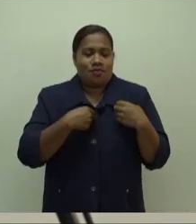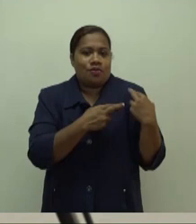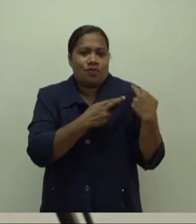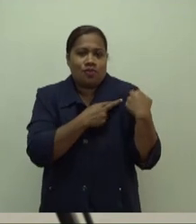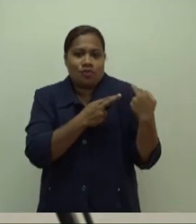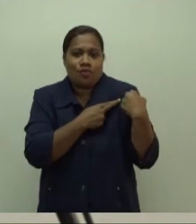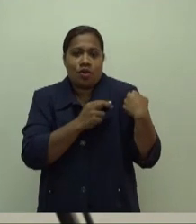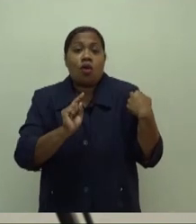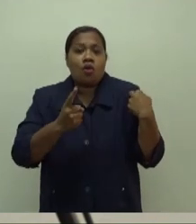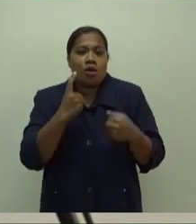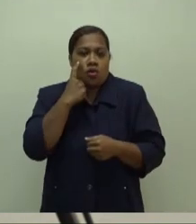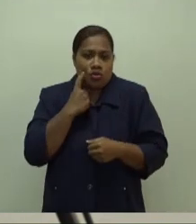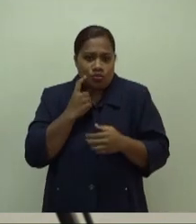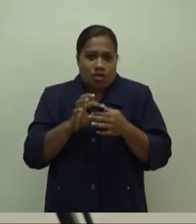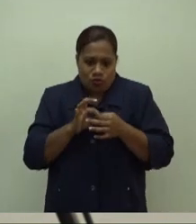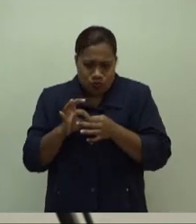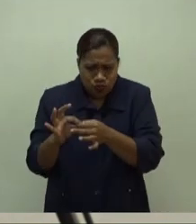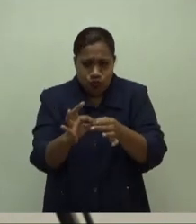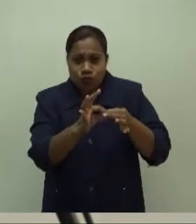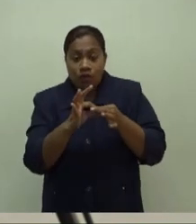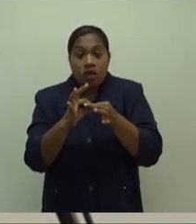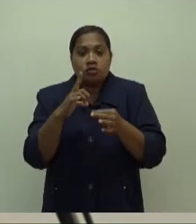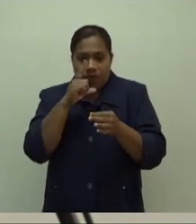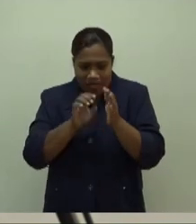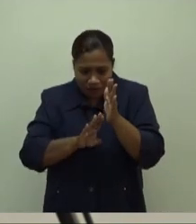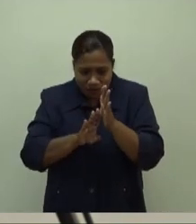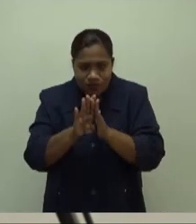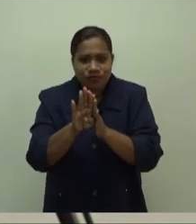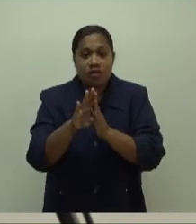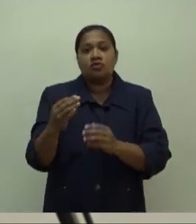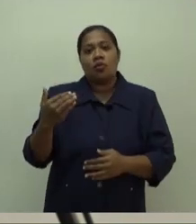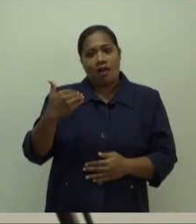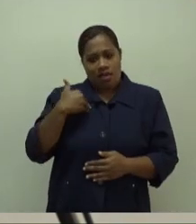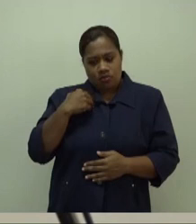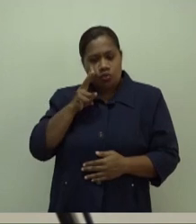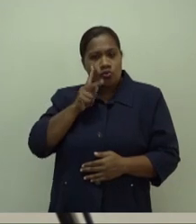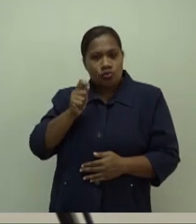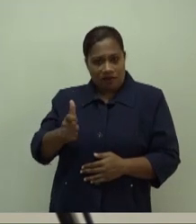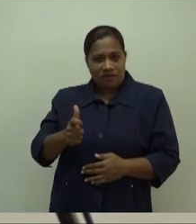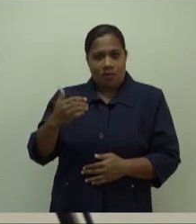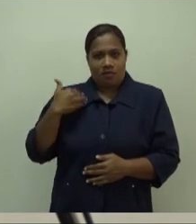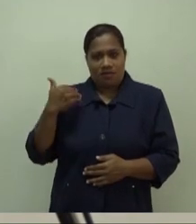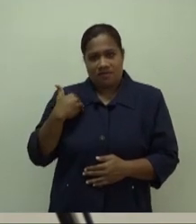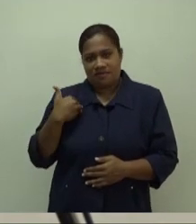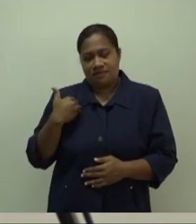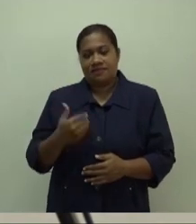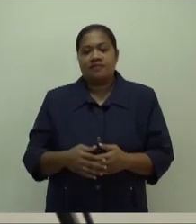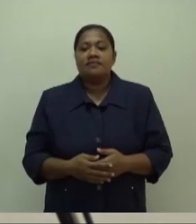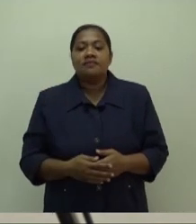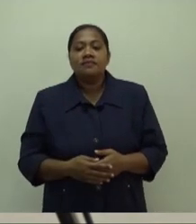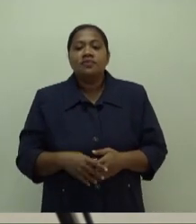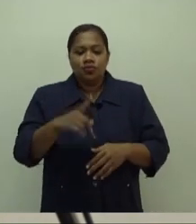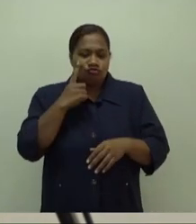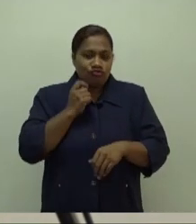resilience to the virus. That means taking steps to keep ourselves healthy, like